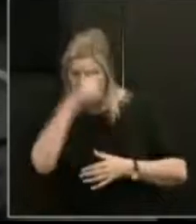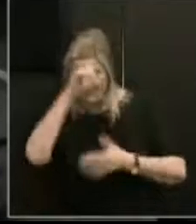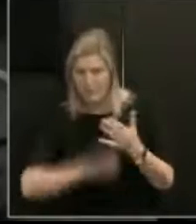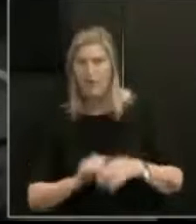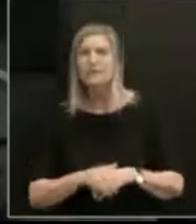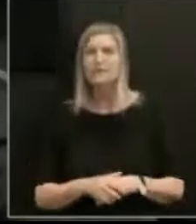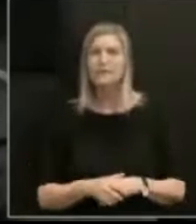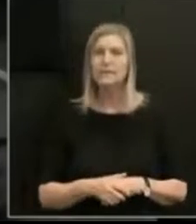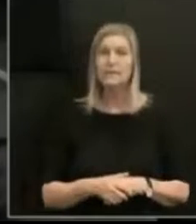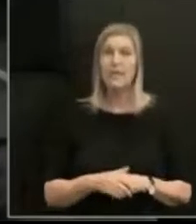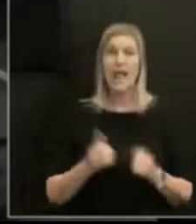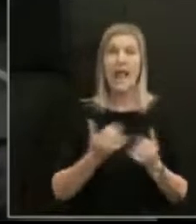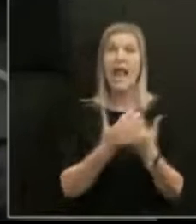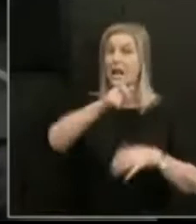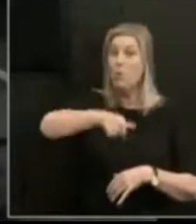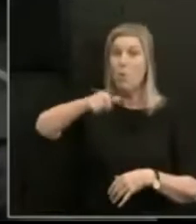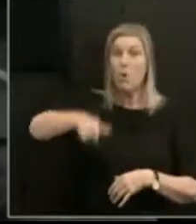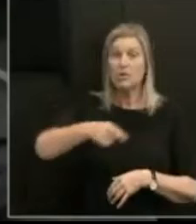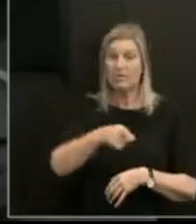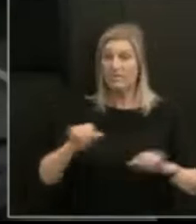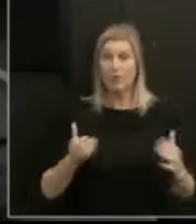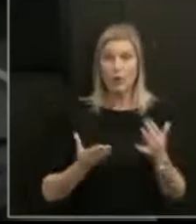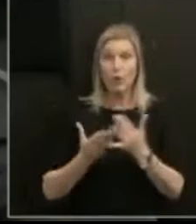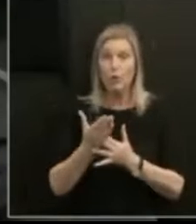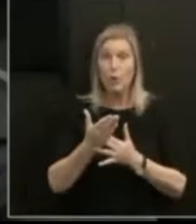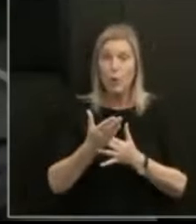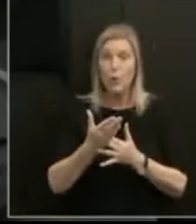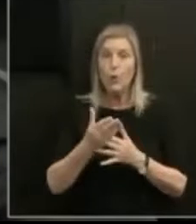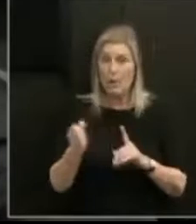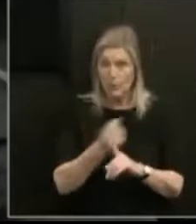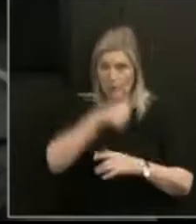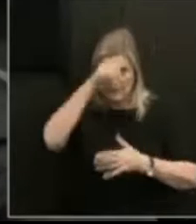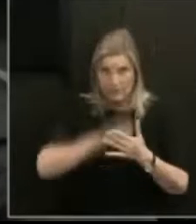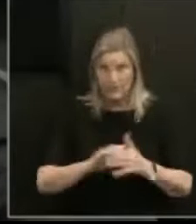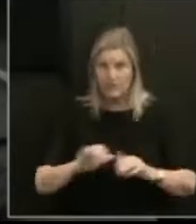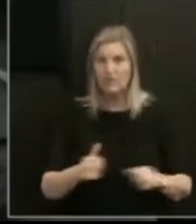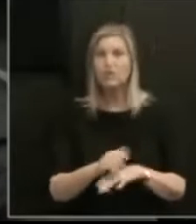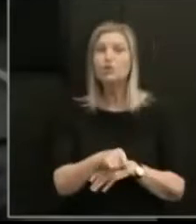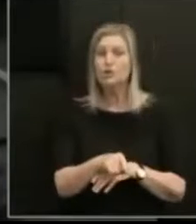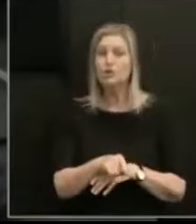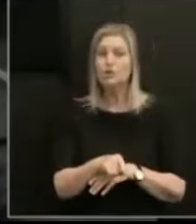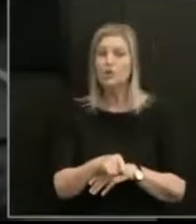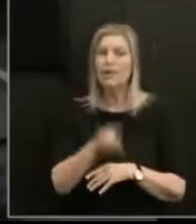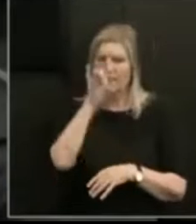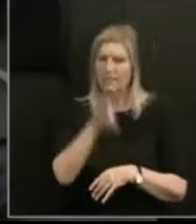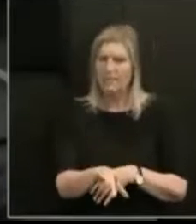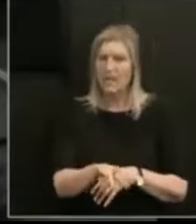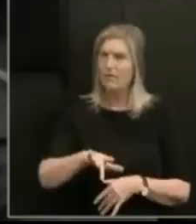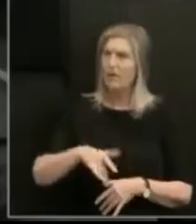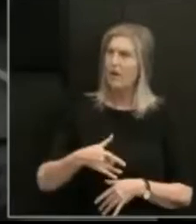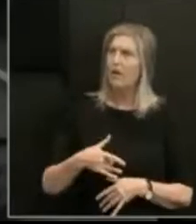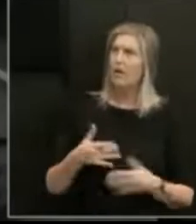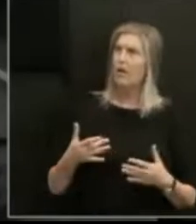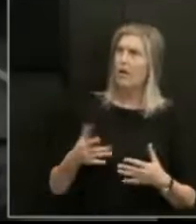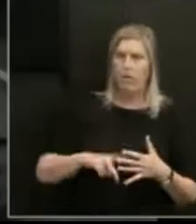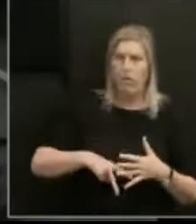Anyone who has experienced abuse in the care of the state can face personal, structural and environmental